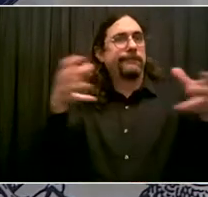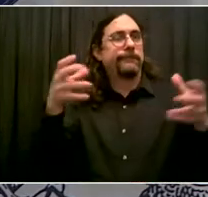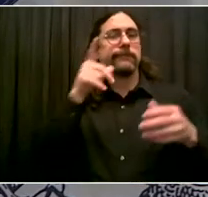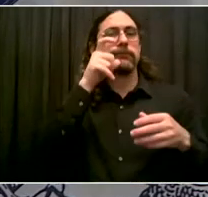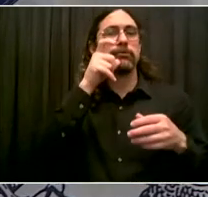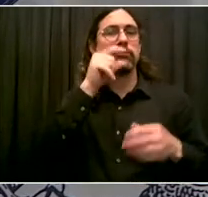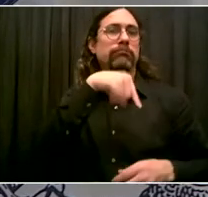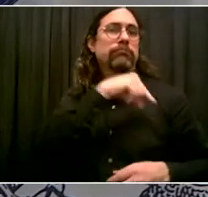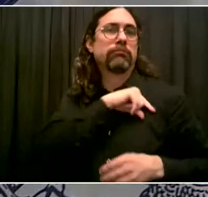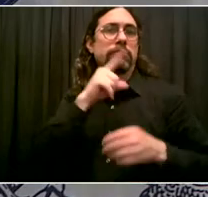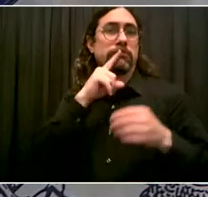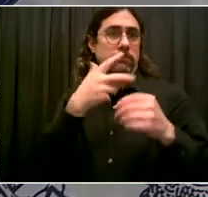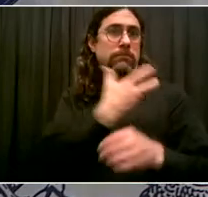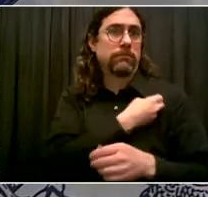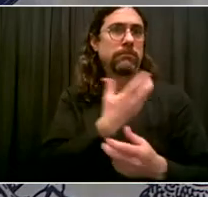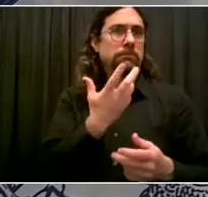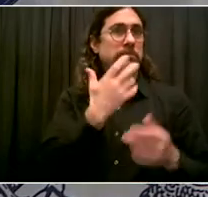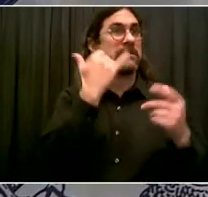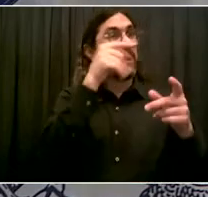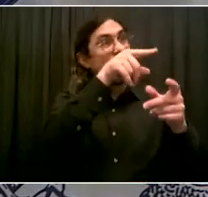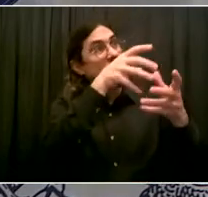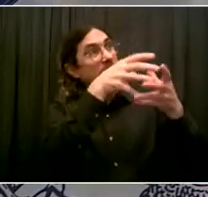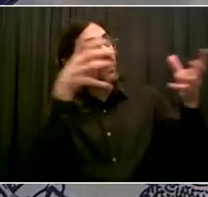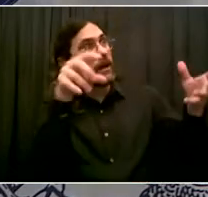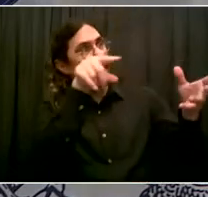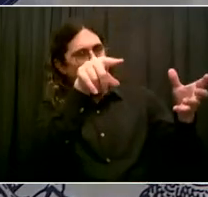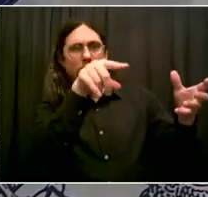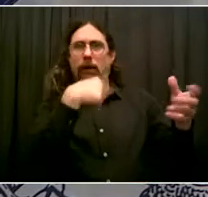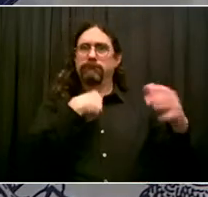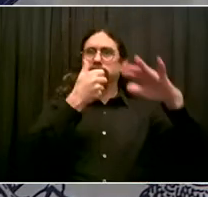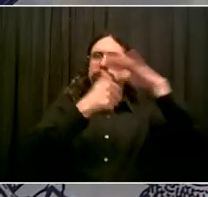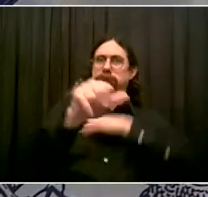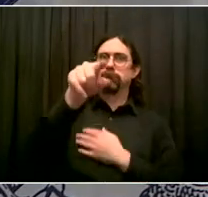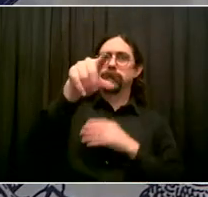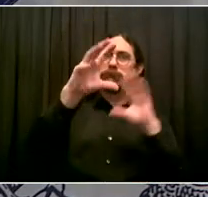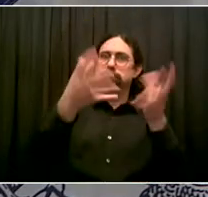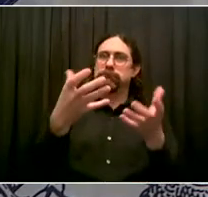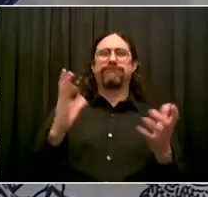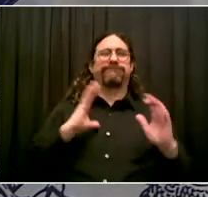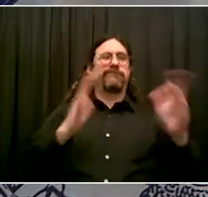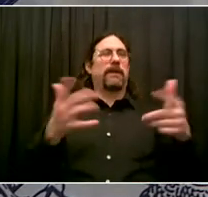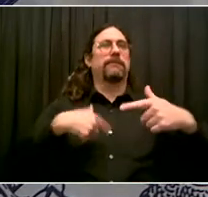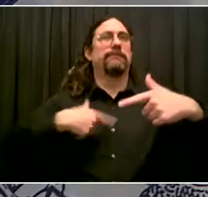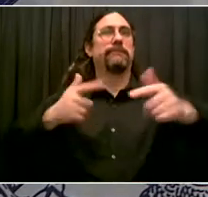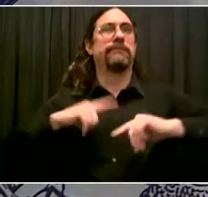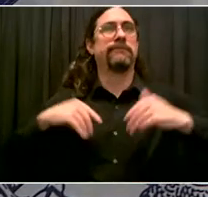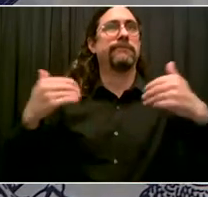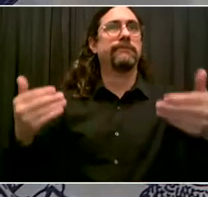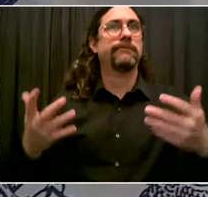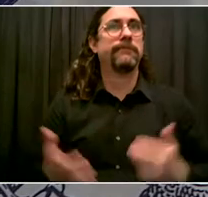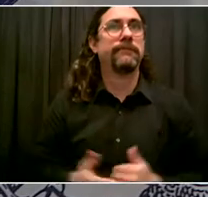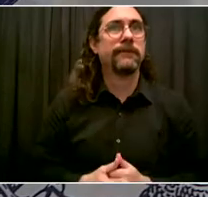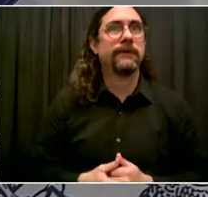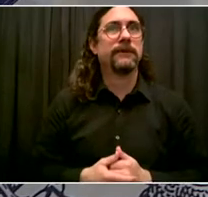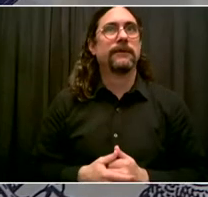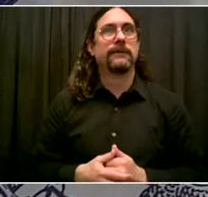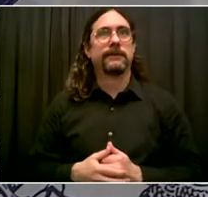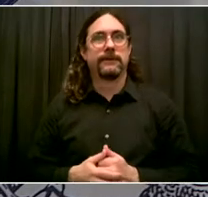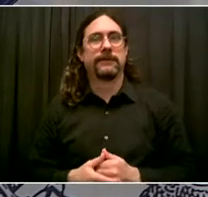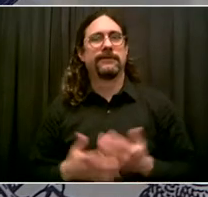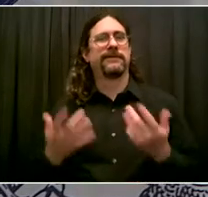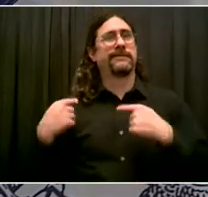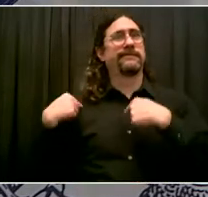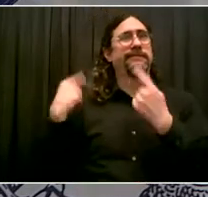that Dr. Choksi taught me to use and I've been using them. Got my double mask right here, doctor. I do feel immense